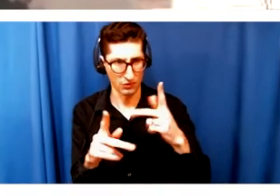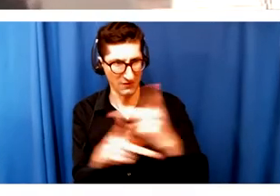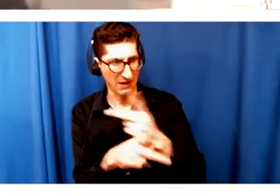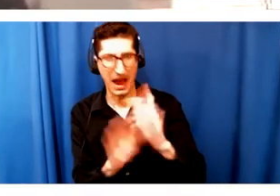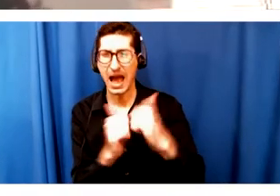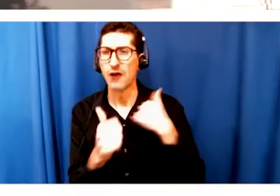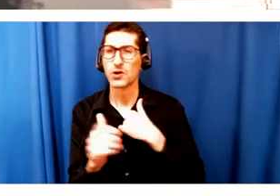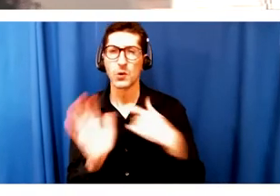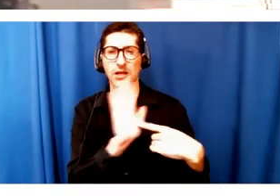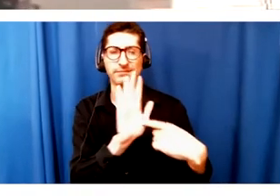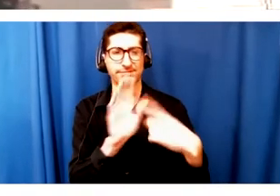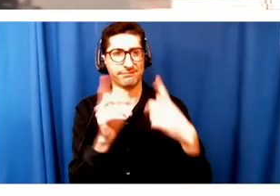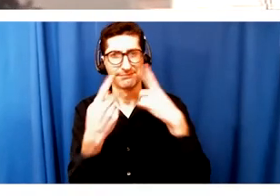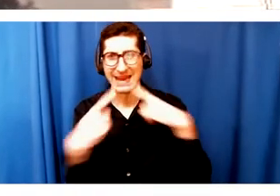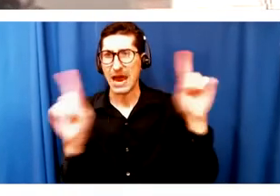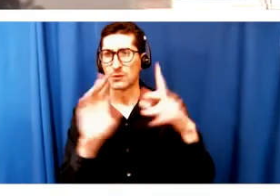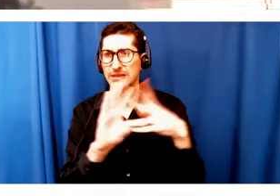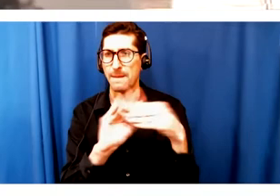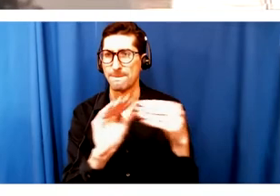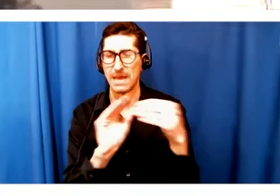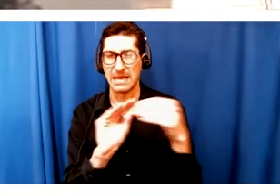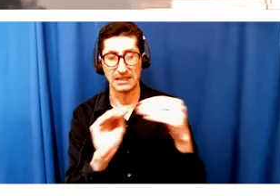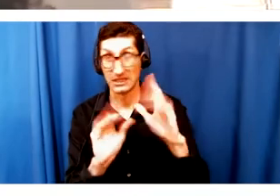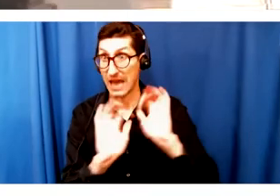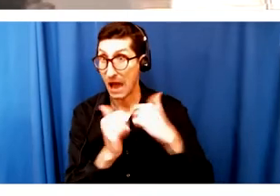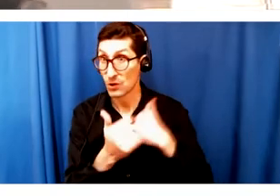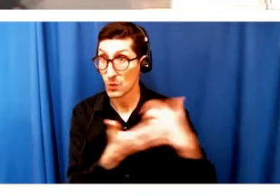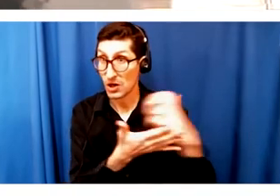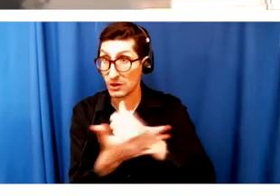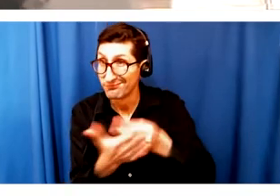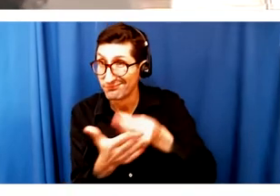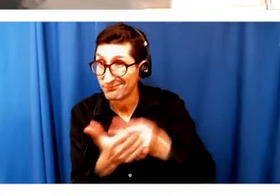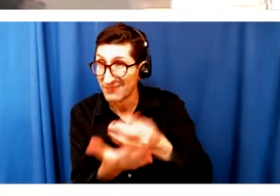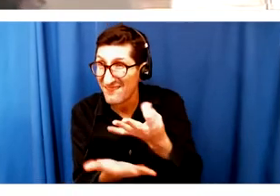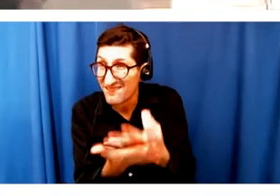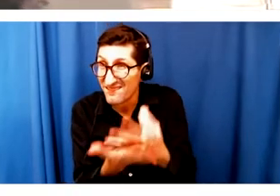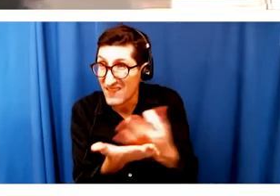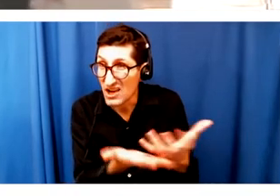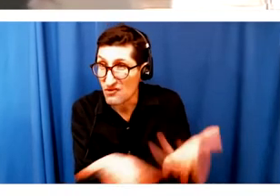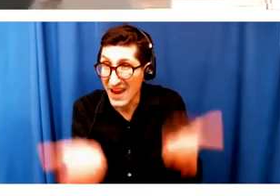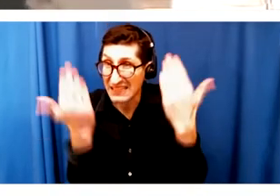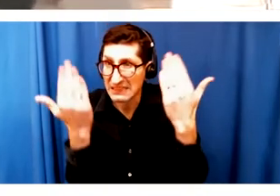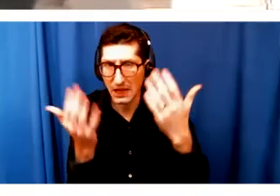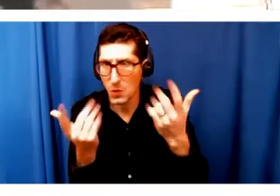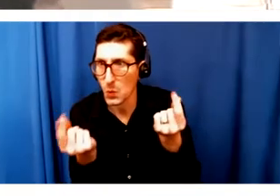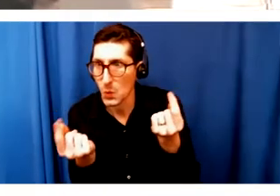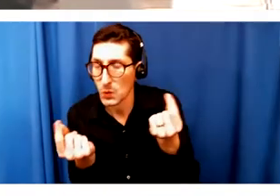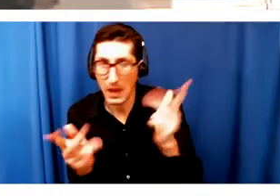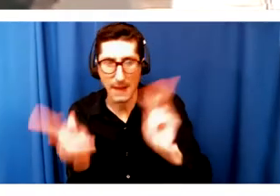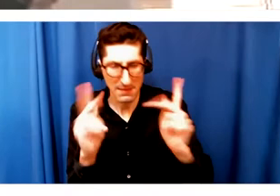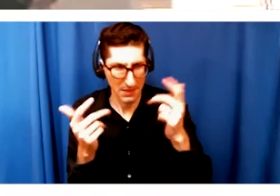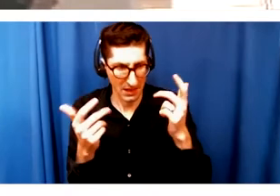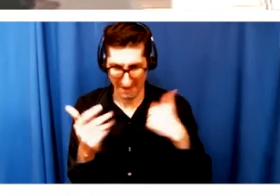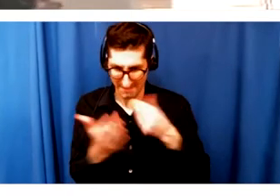fundraising at such an odd and critical time when people are trying to figure out where's the most important place to put their money?